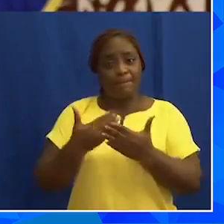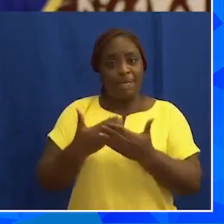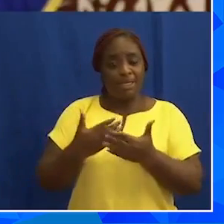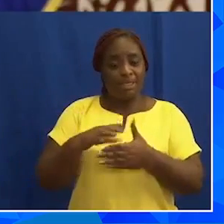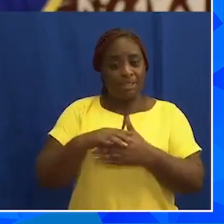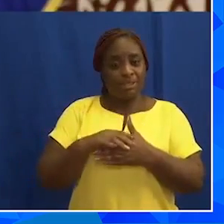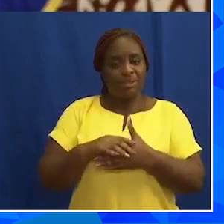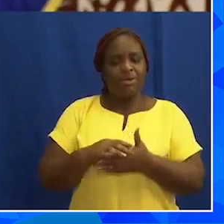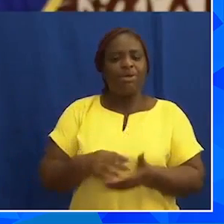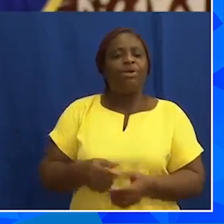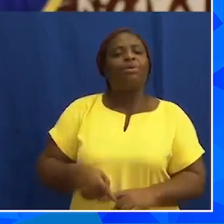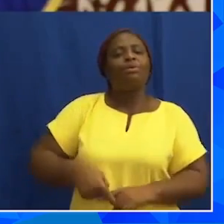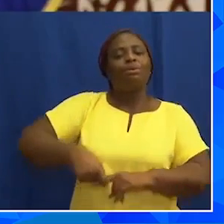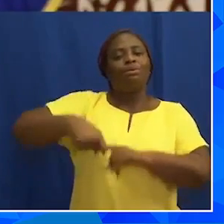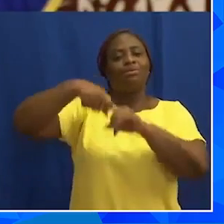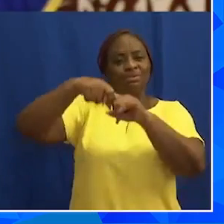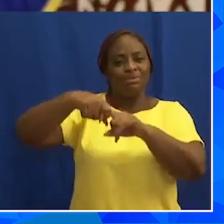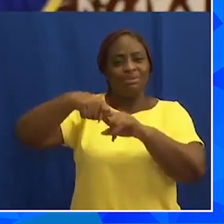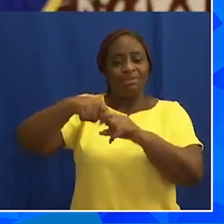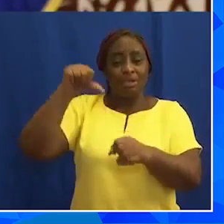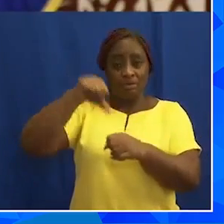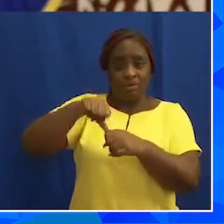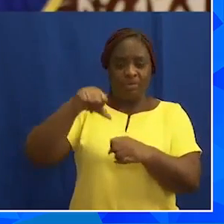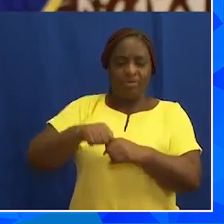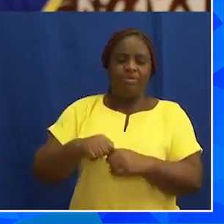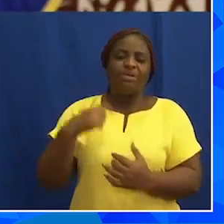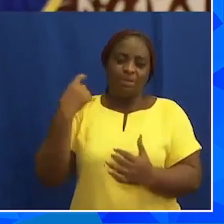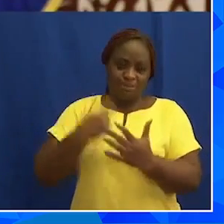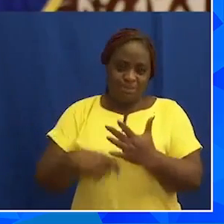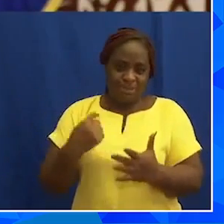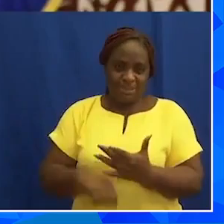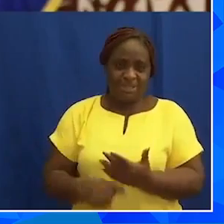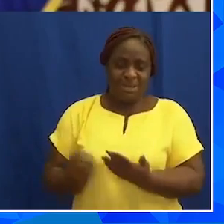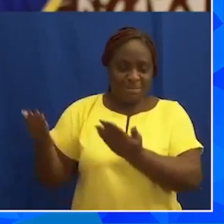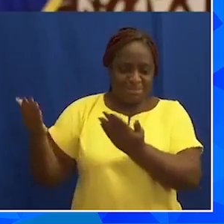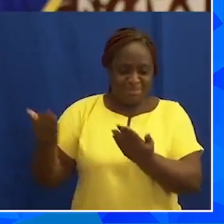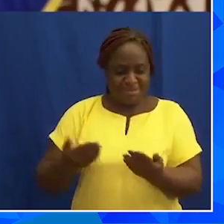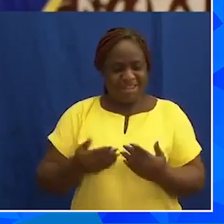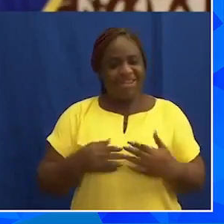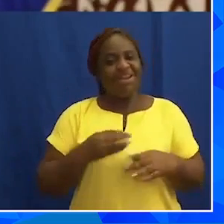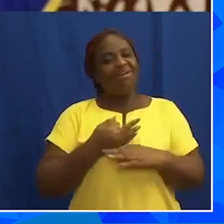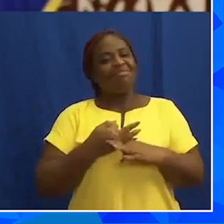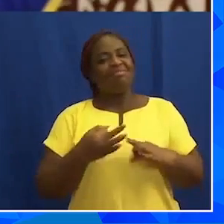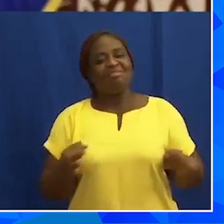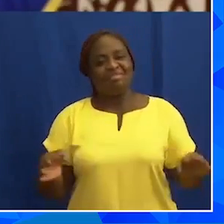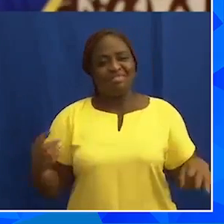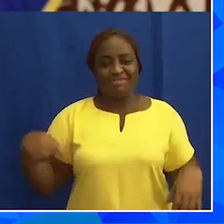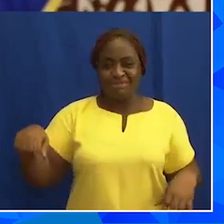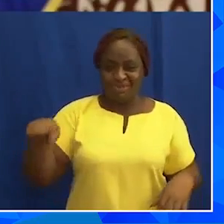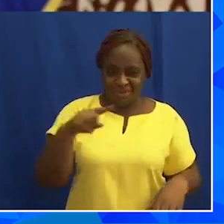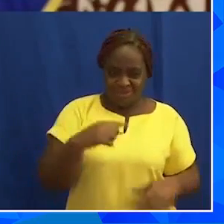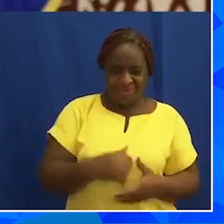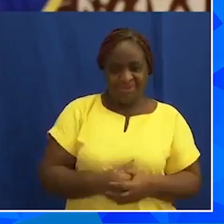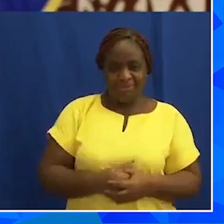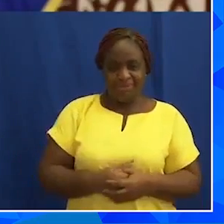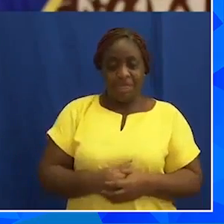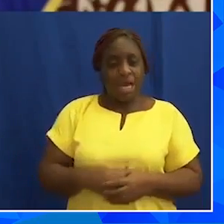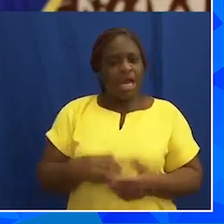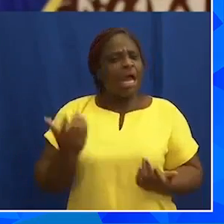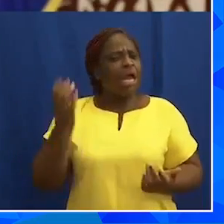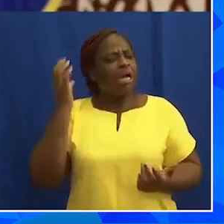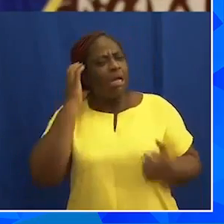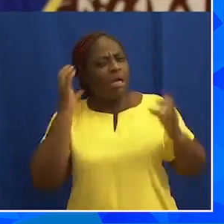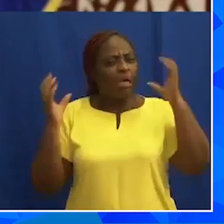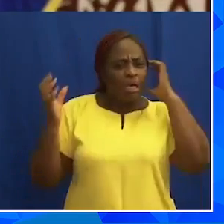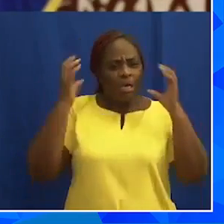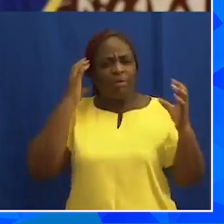will halt the escalation of fuel prices and bring relief to us all. I hear from the